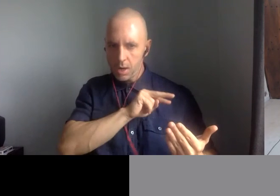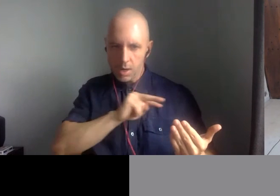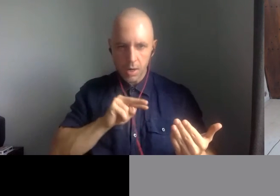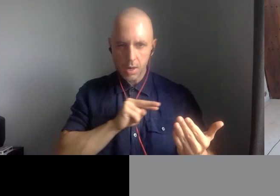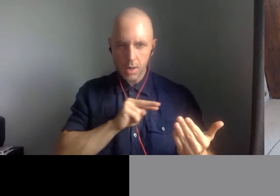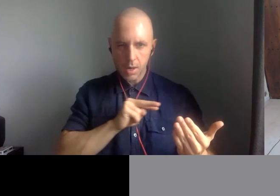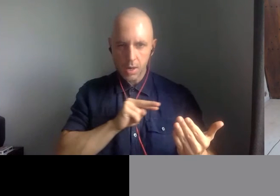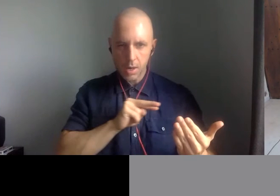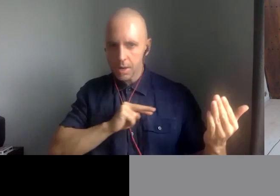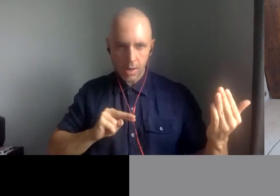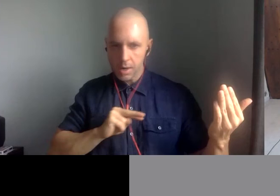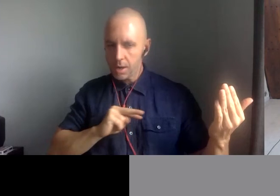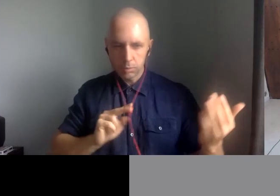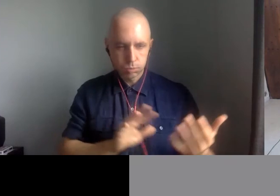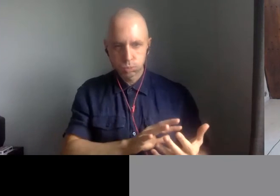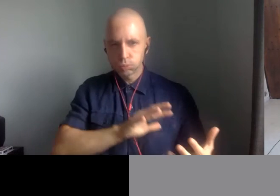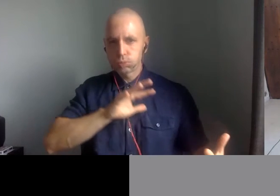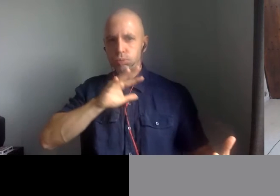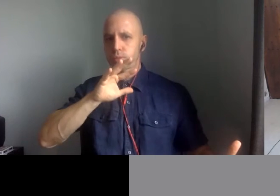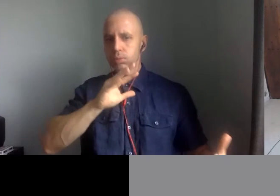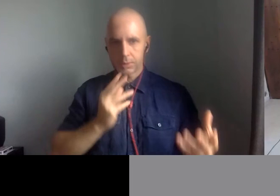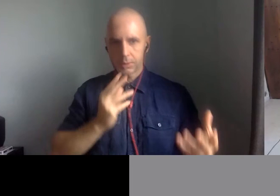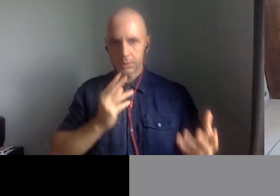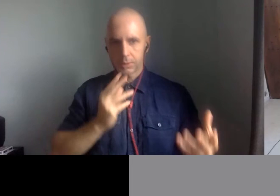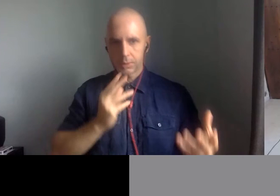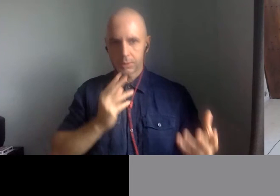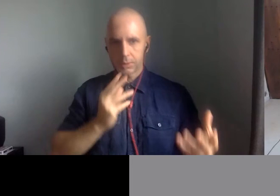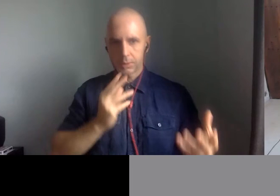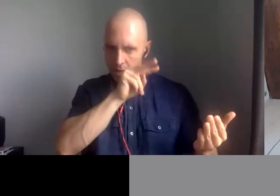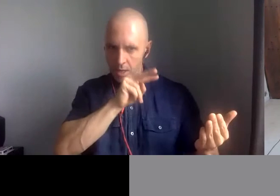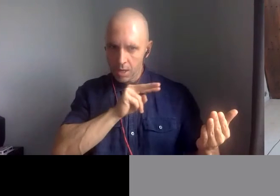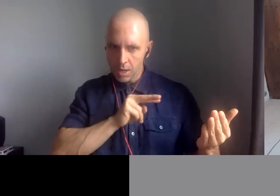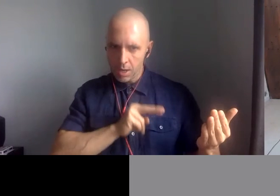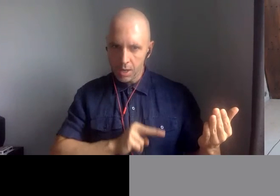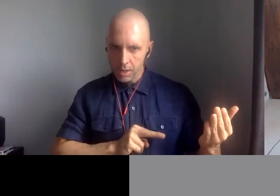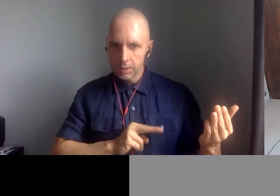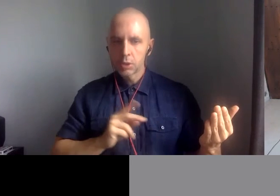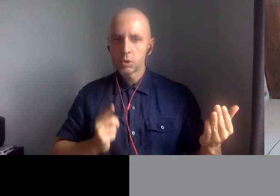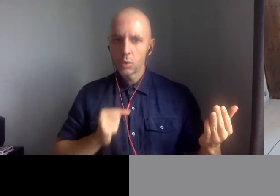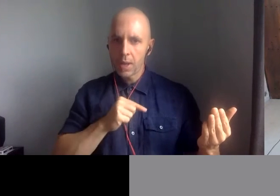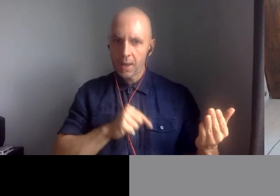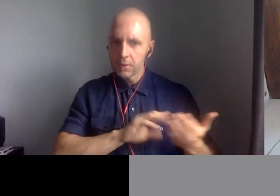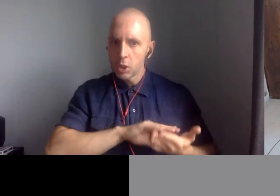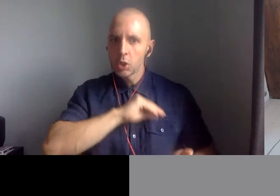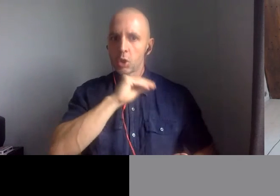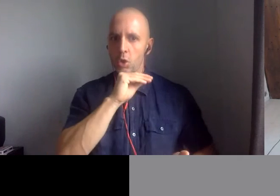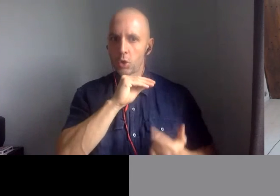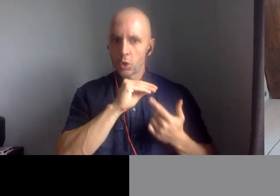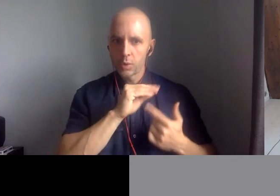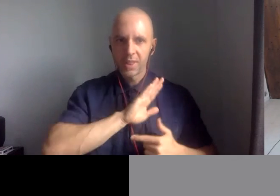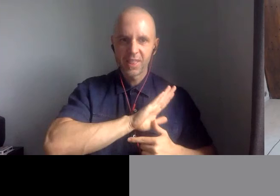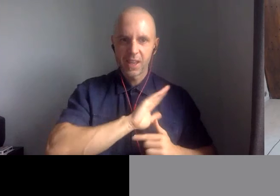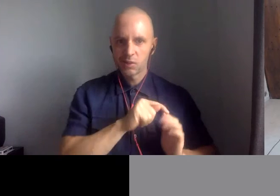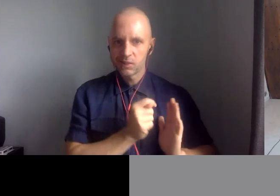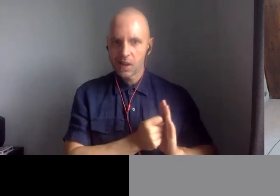if not dozens, of letters. And it means familiarizing yourself with the language of